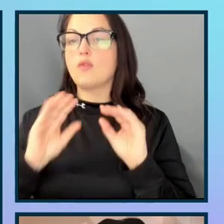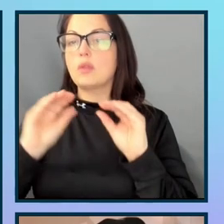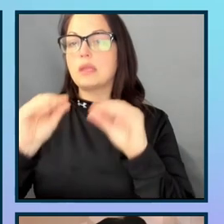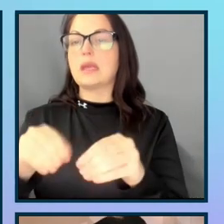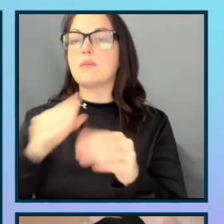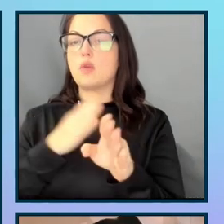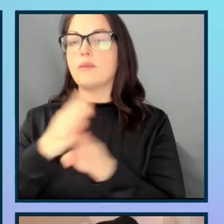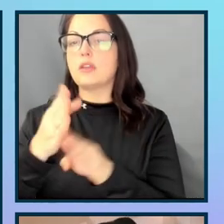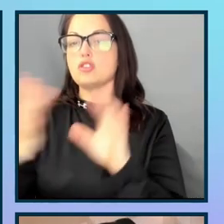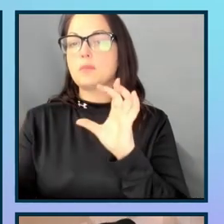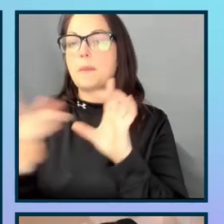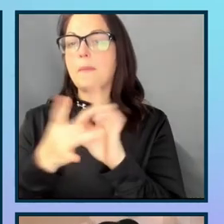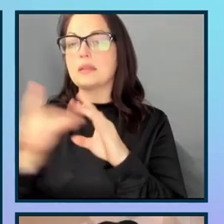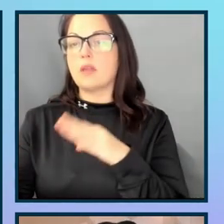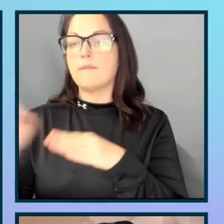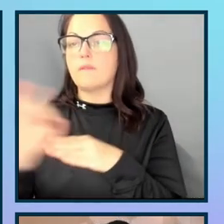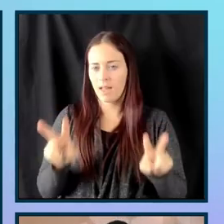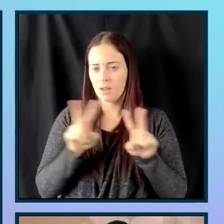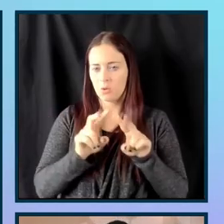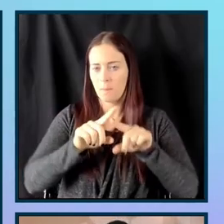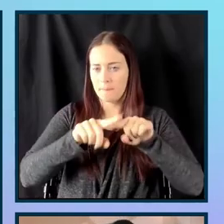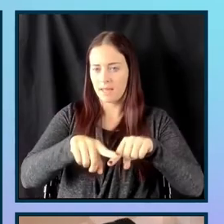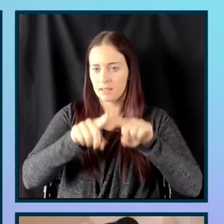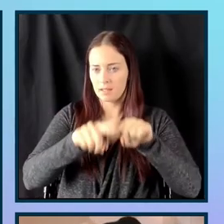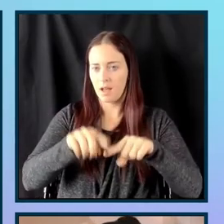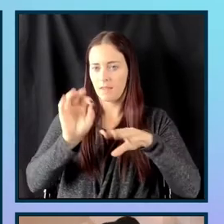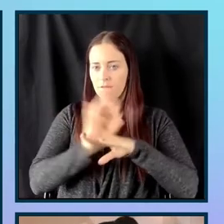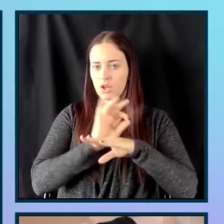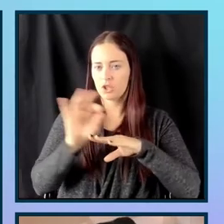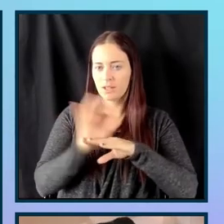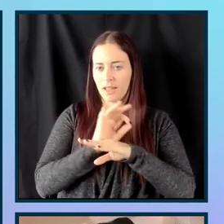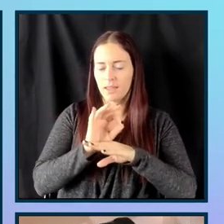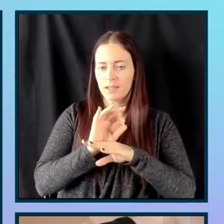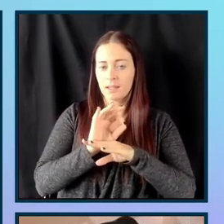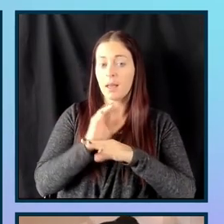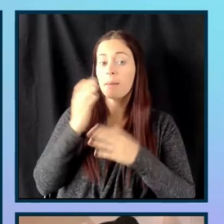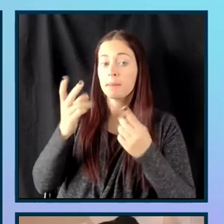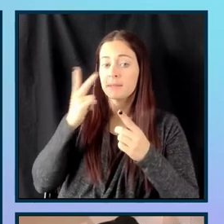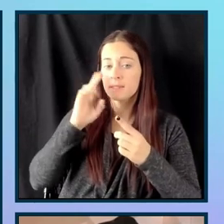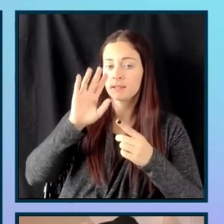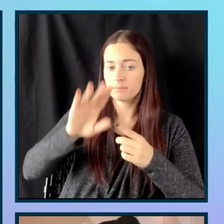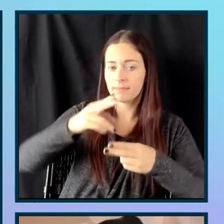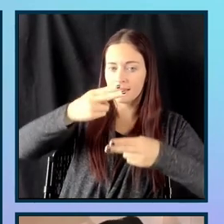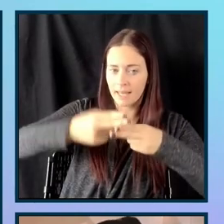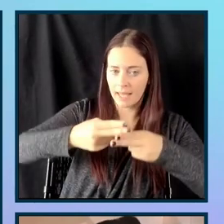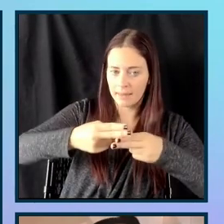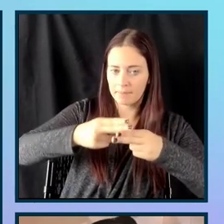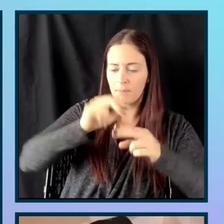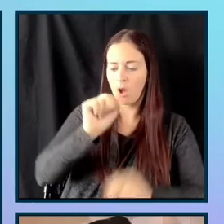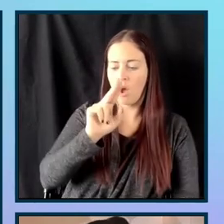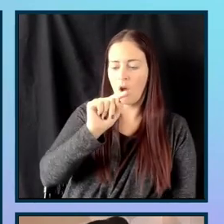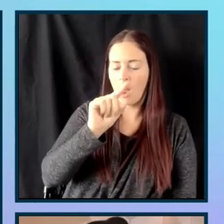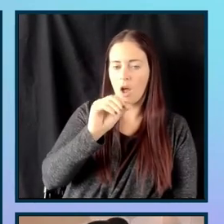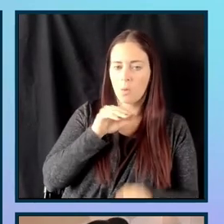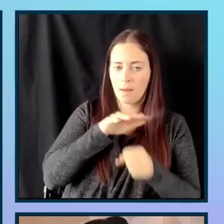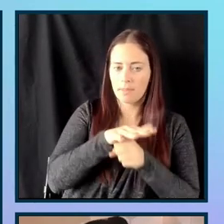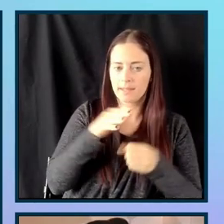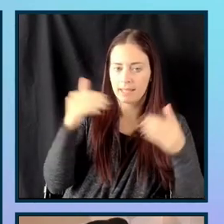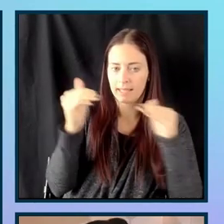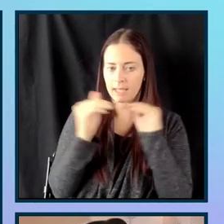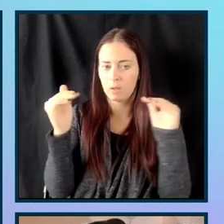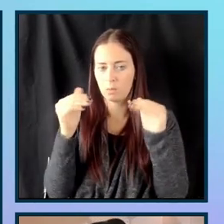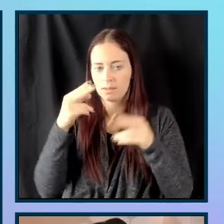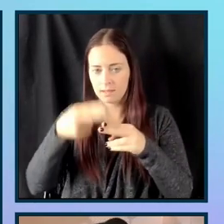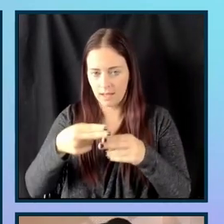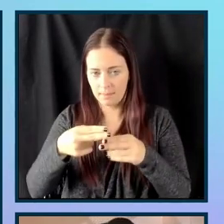based on the functionality. So, in here, I see something like name. I might have autocomplete equals to name if I want the user to provide their